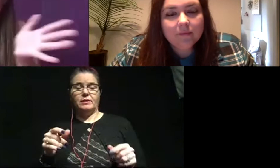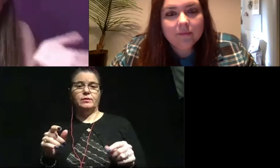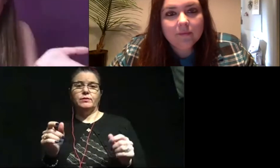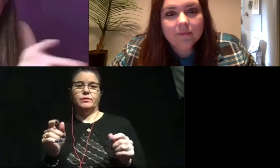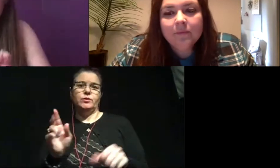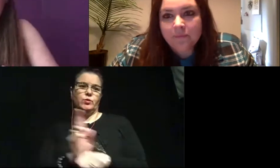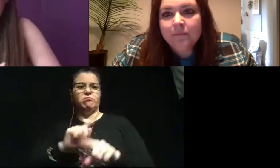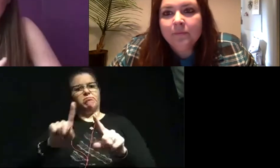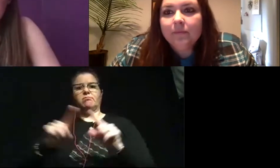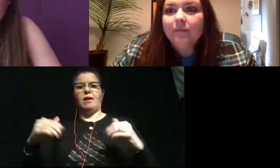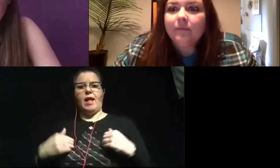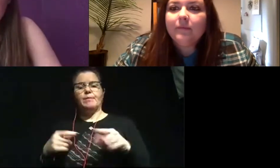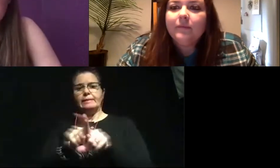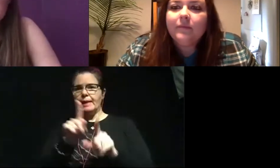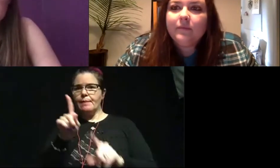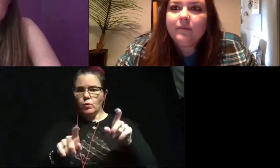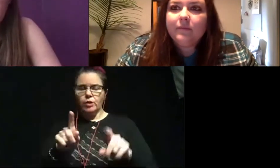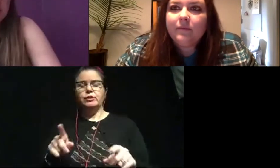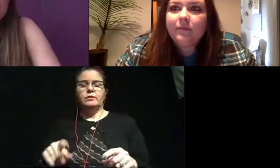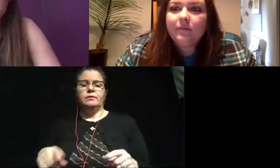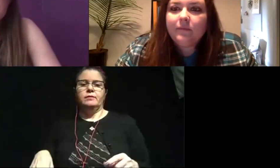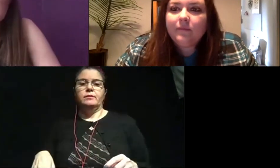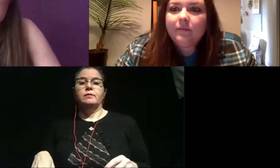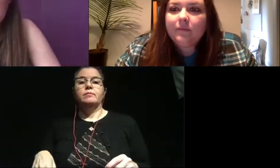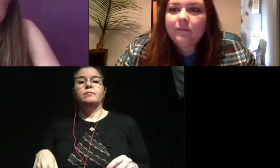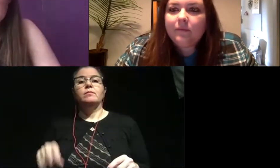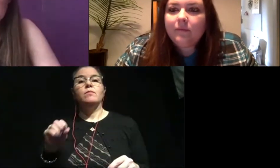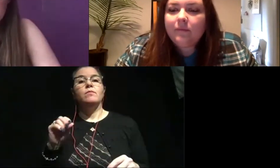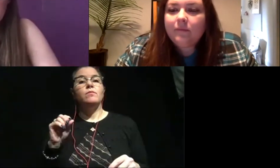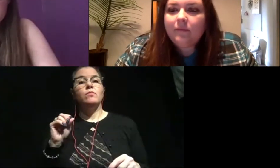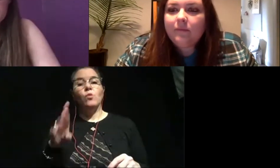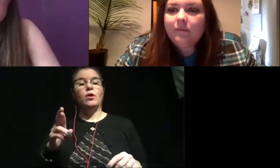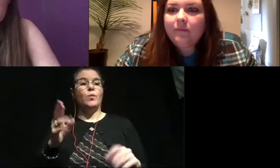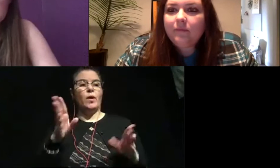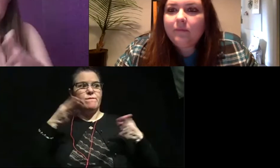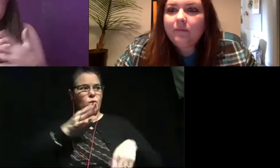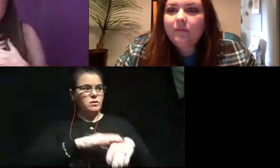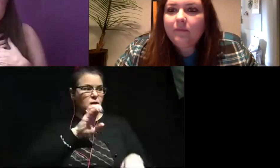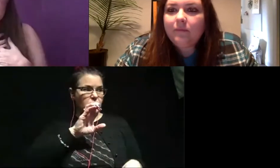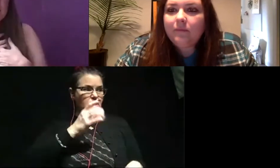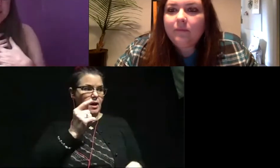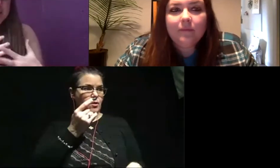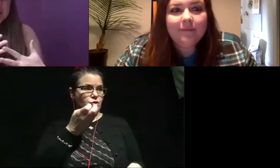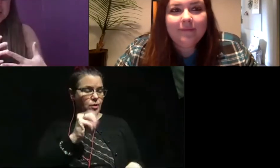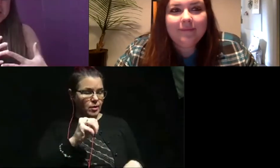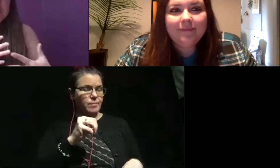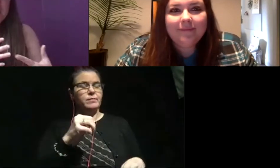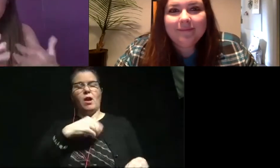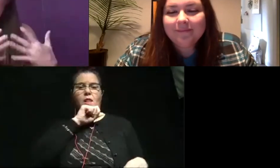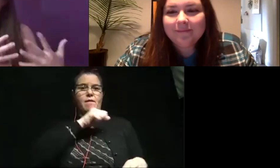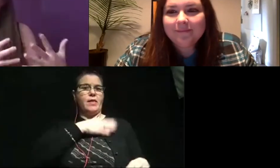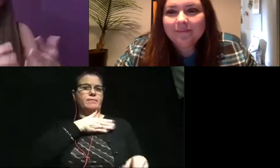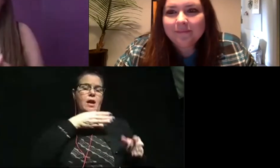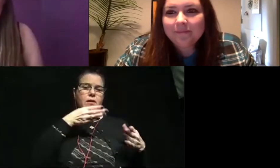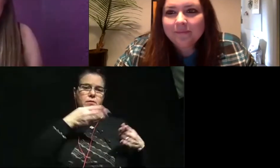Same question. But you could also answer all the kinds of questions about echinoderms you ever wanted to know. Me, I love echinoderms. I'm